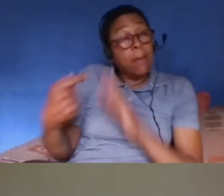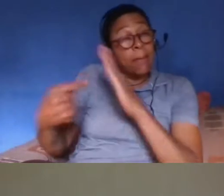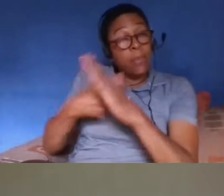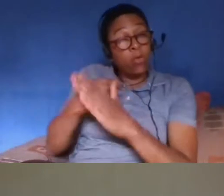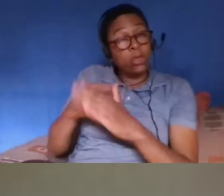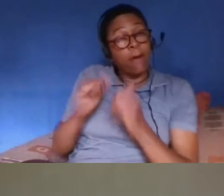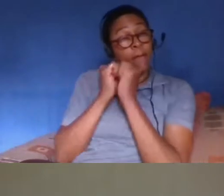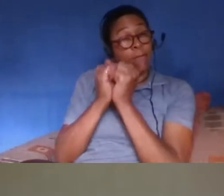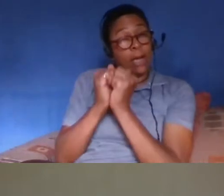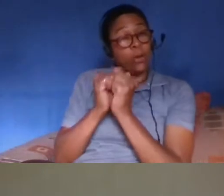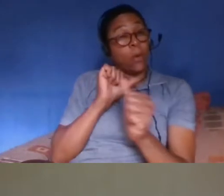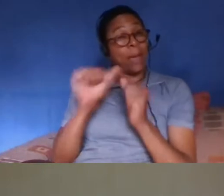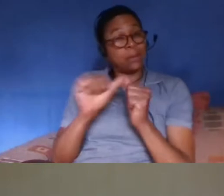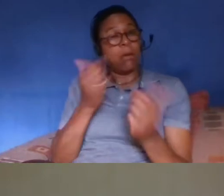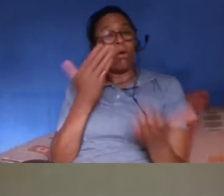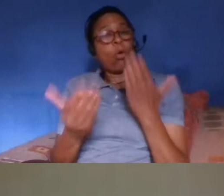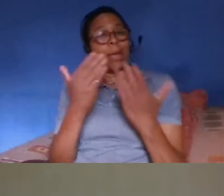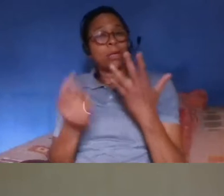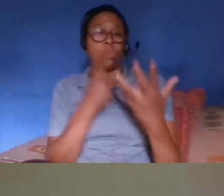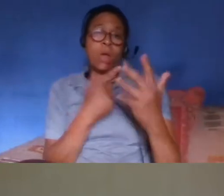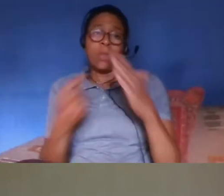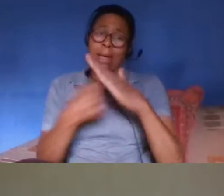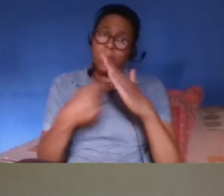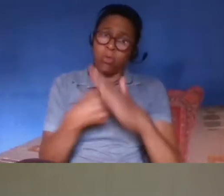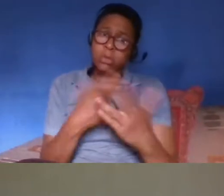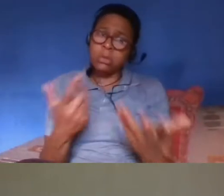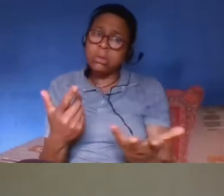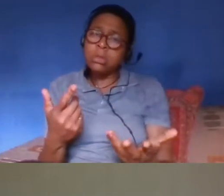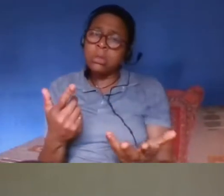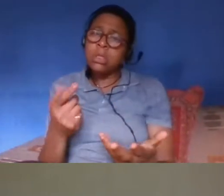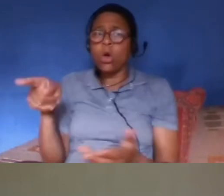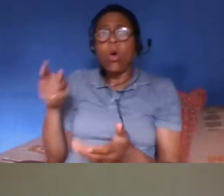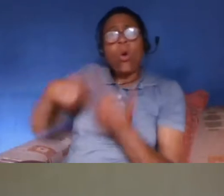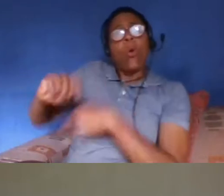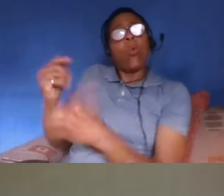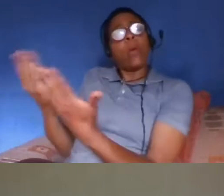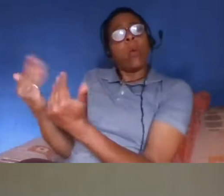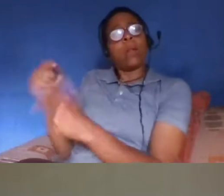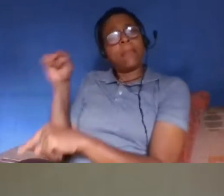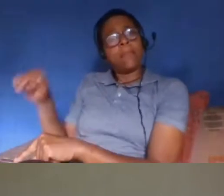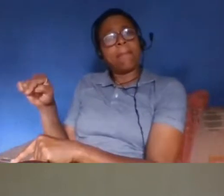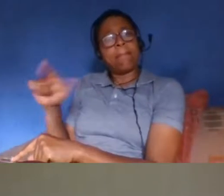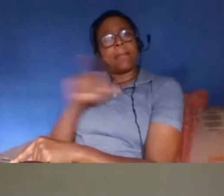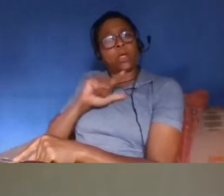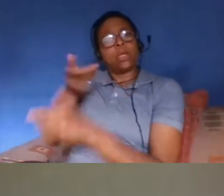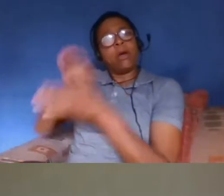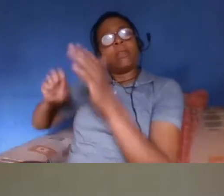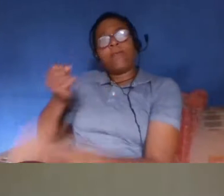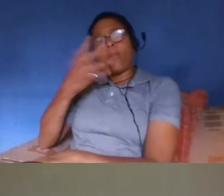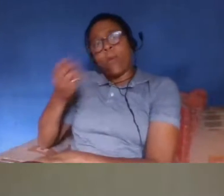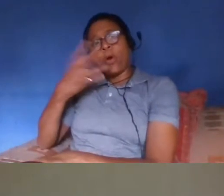there was this idea as well of um welcoming people from hong kong being potentially driven by financial benefit and therefore a